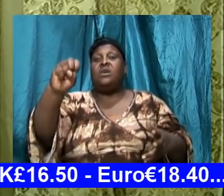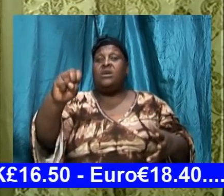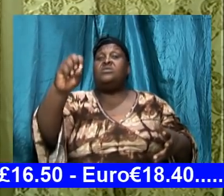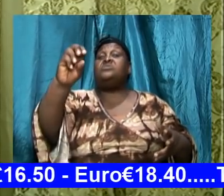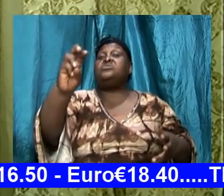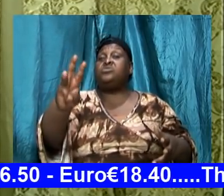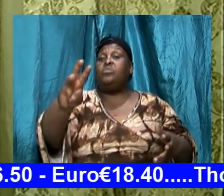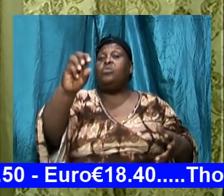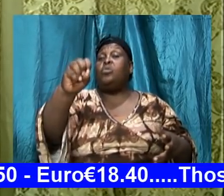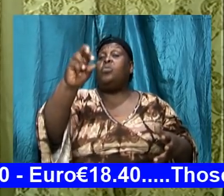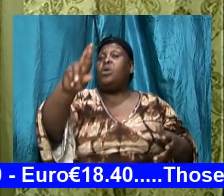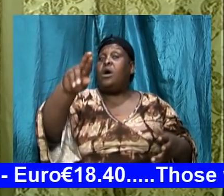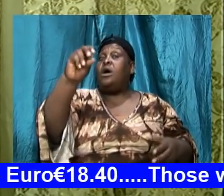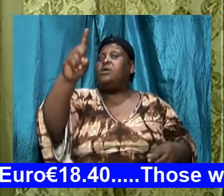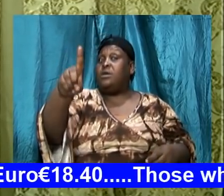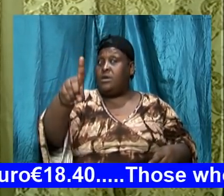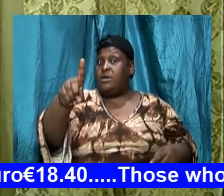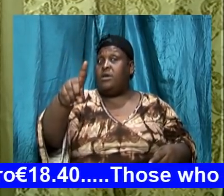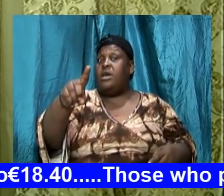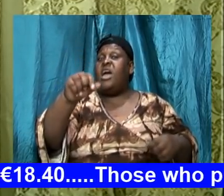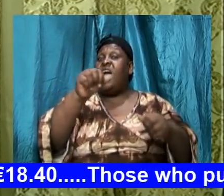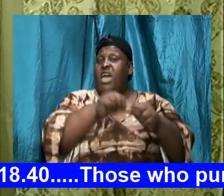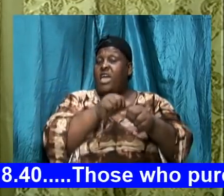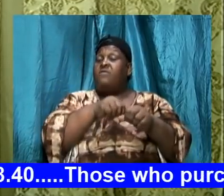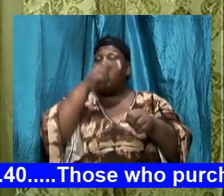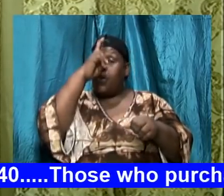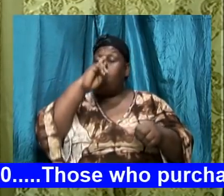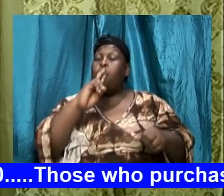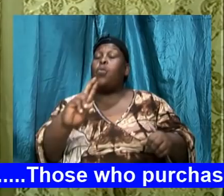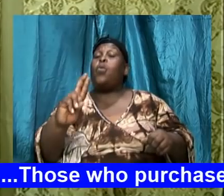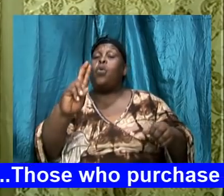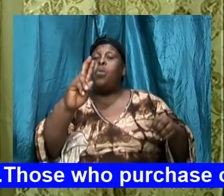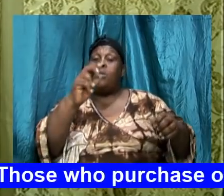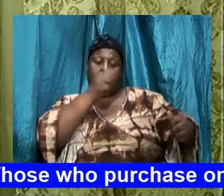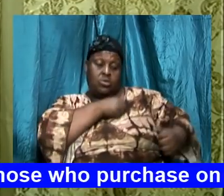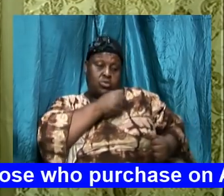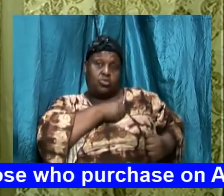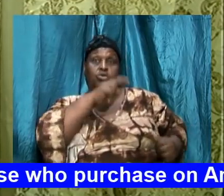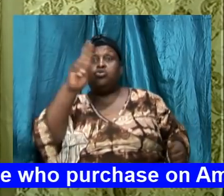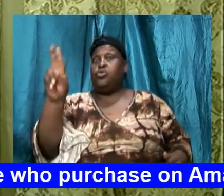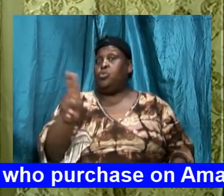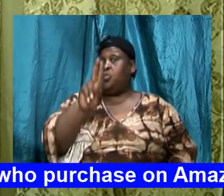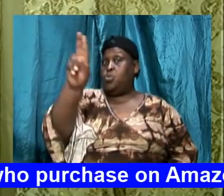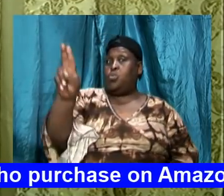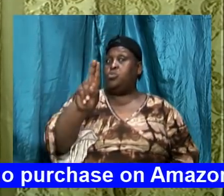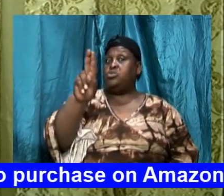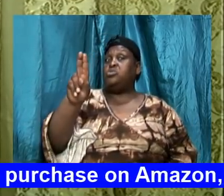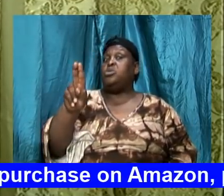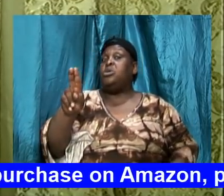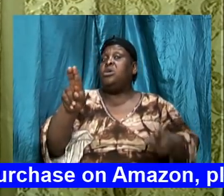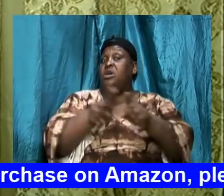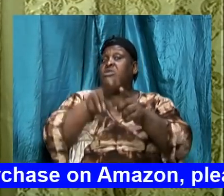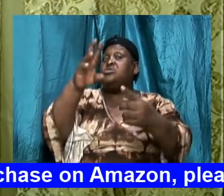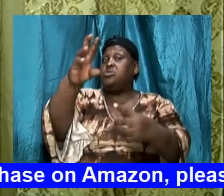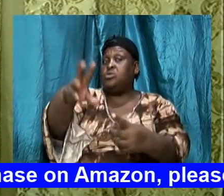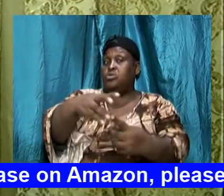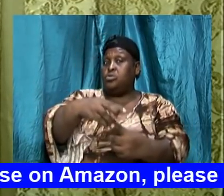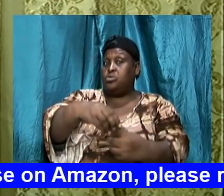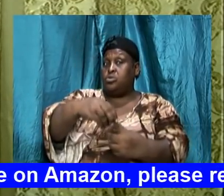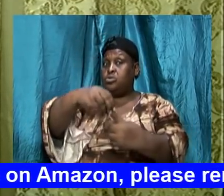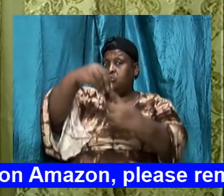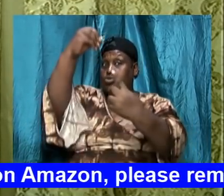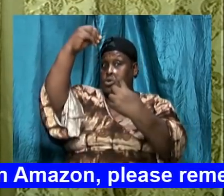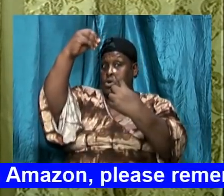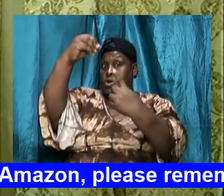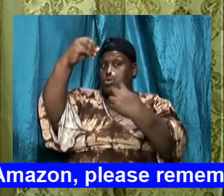all practically every Roman soldier used as their choice sword